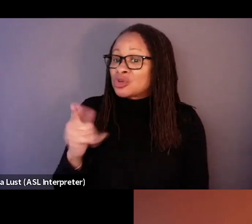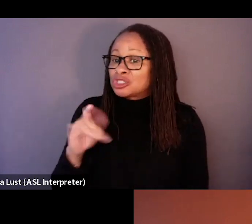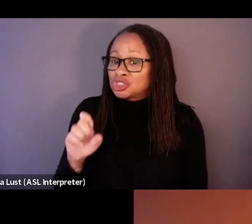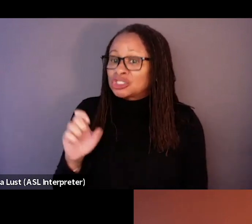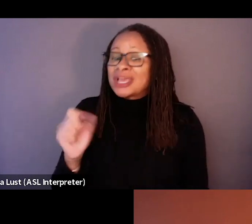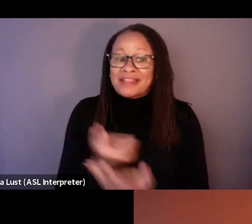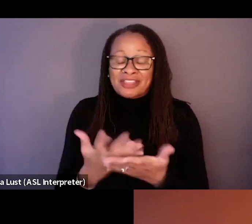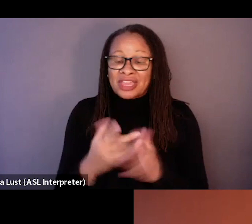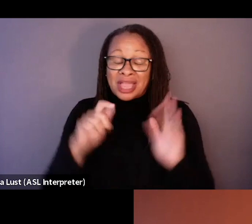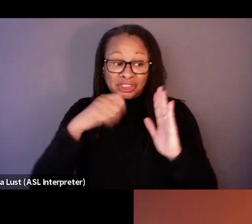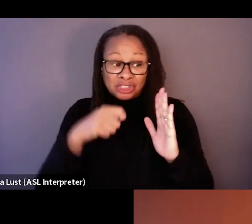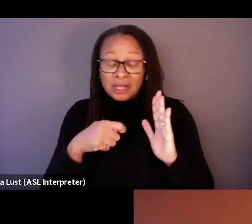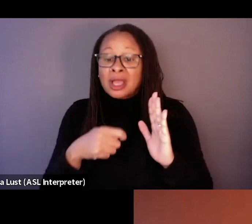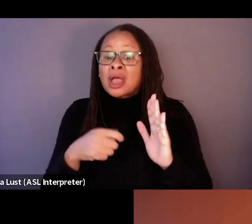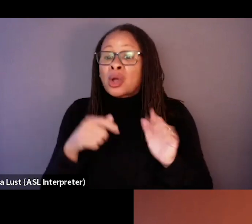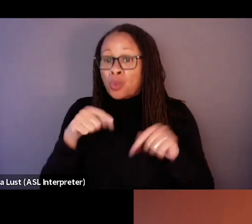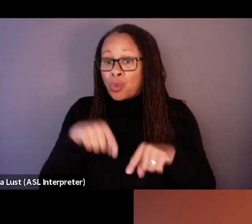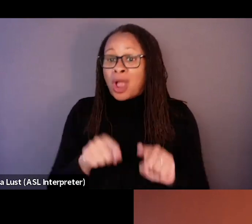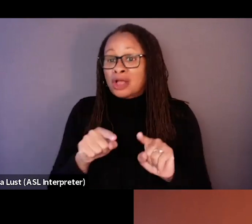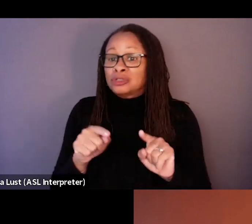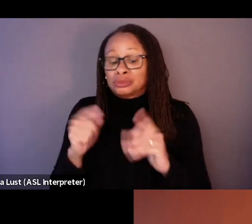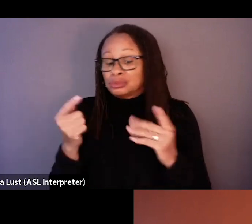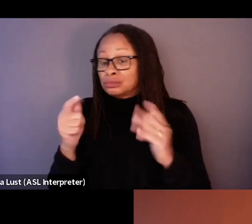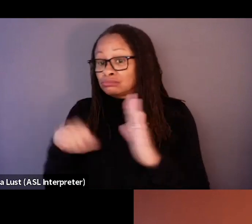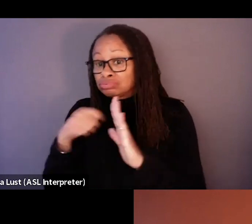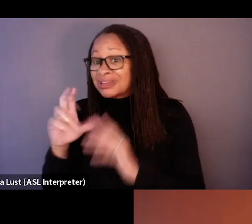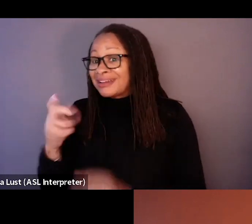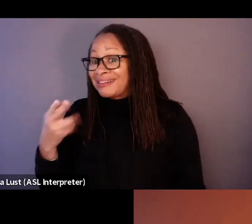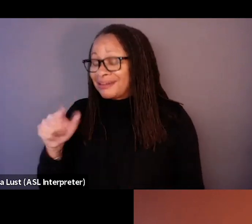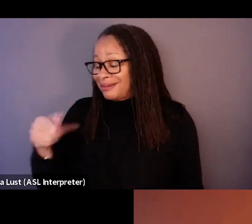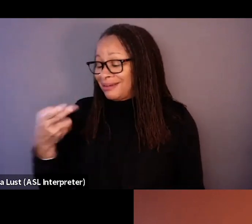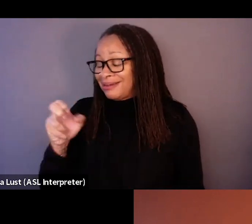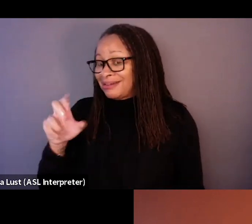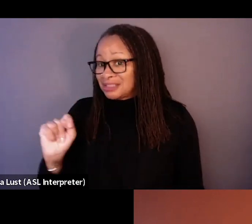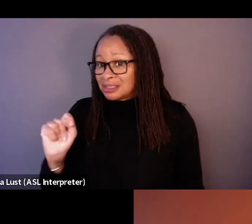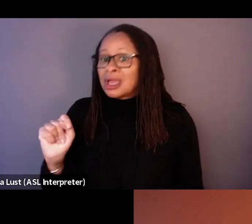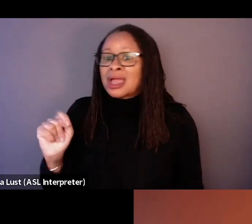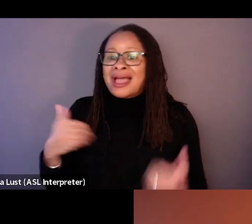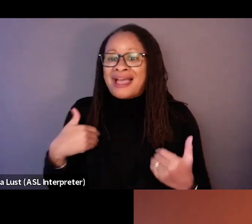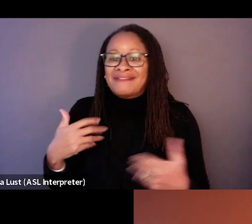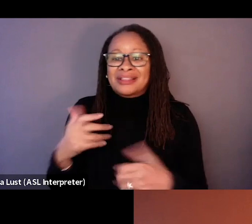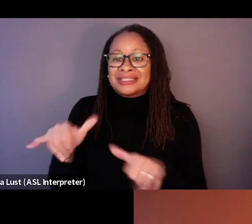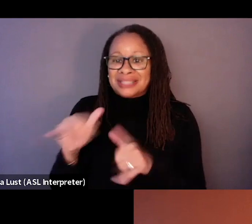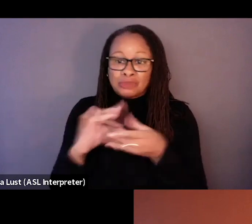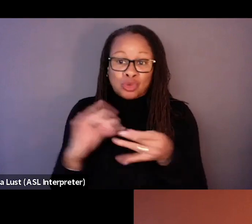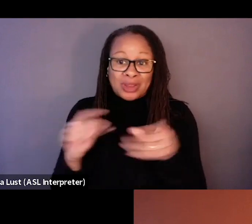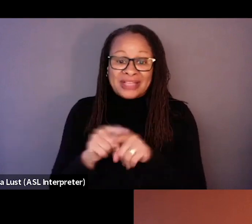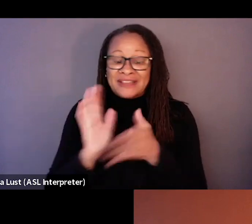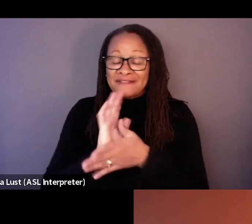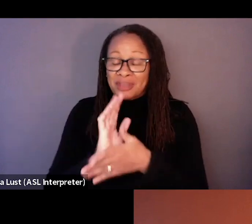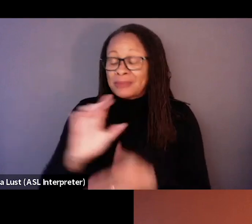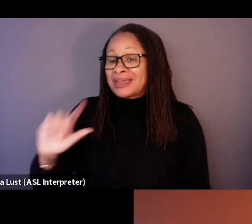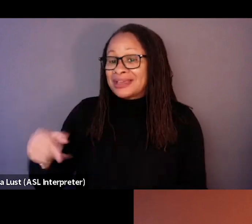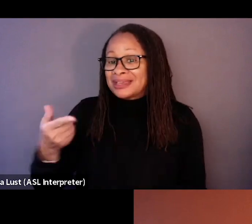on the set while shooting get, cleaning out completely the narrative of the film get. What I had is like, instead